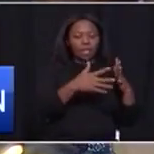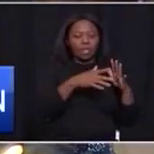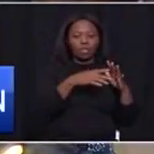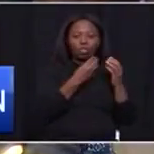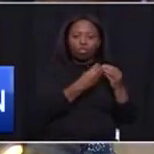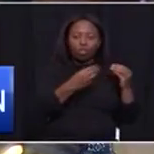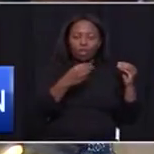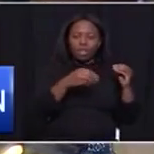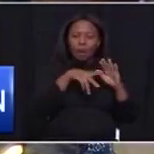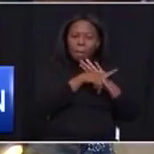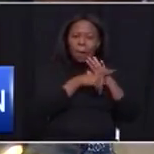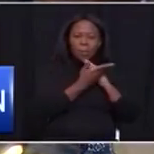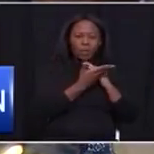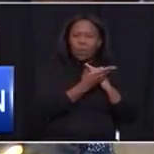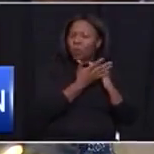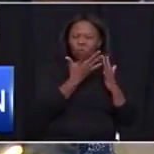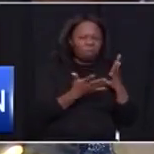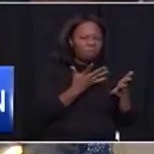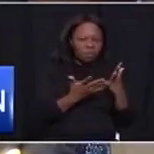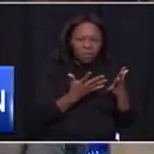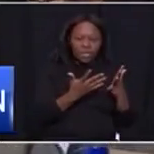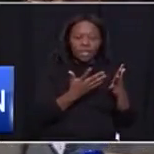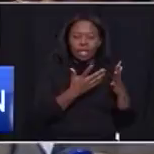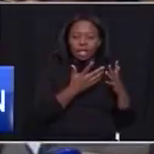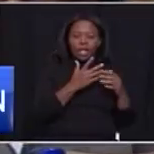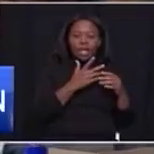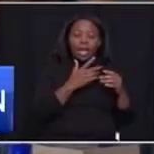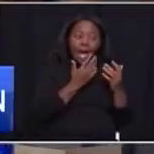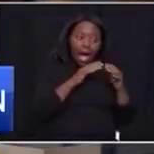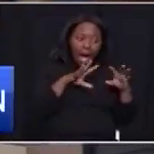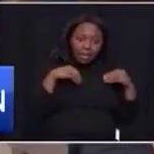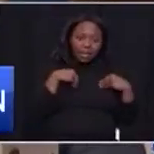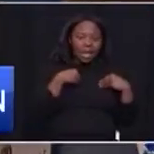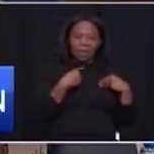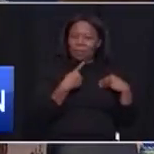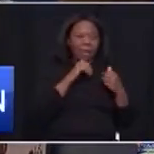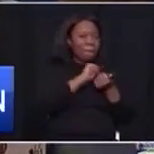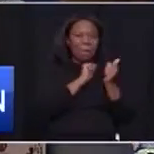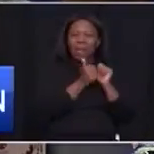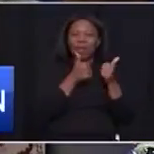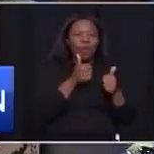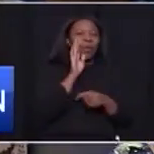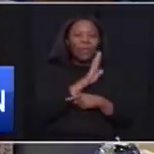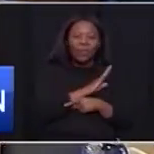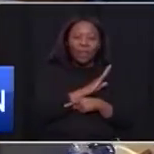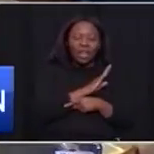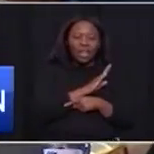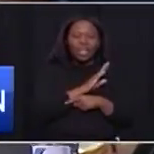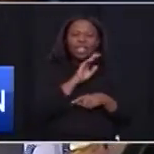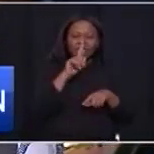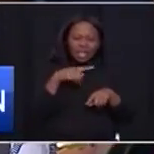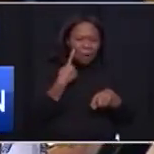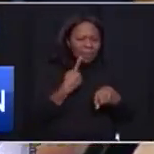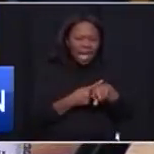accepting this notion that they are not good in mathematics. Sometimes a fallacy